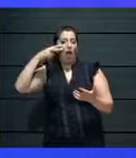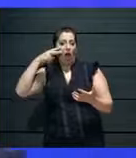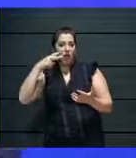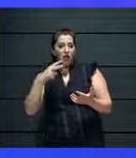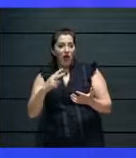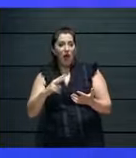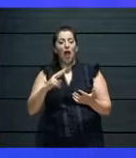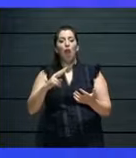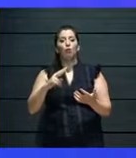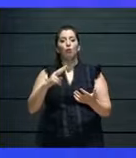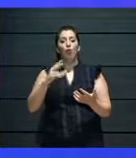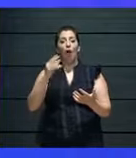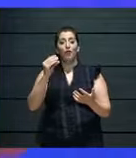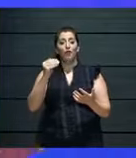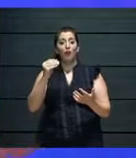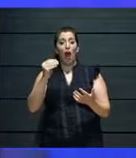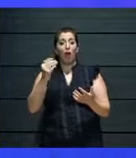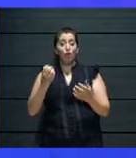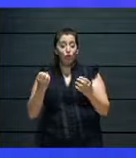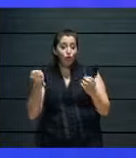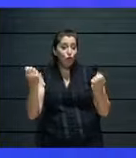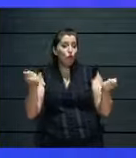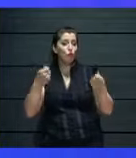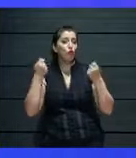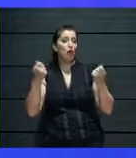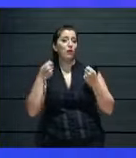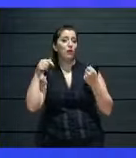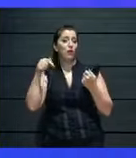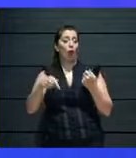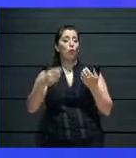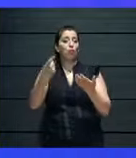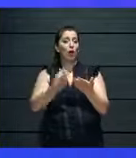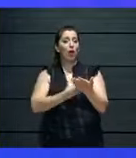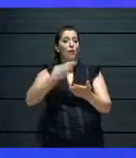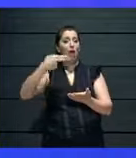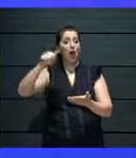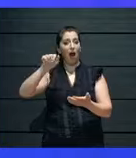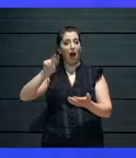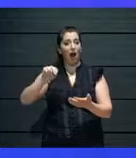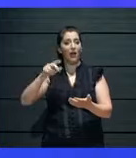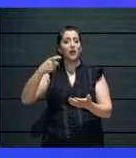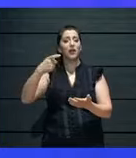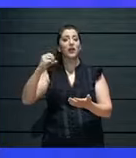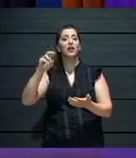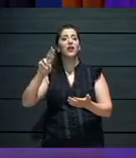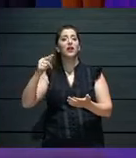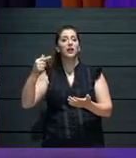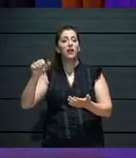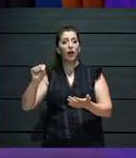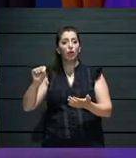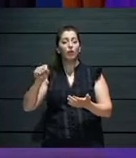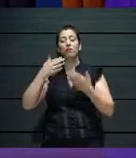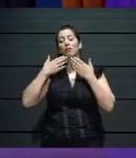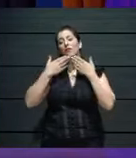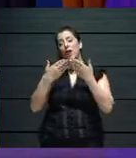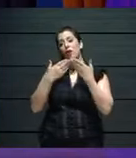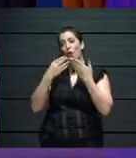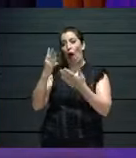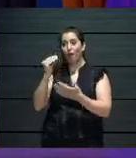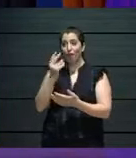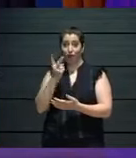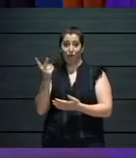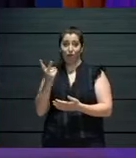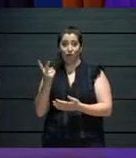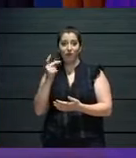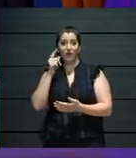I would like to take the opportunity. Thank you, Elaine, and, um, also, Steph, but thank you, Elaine. I remember ourselves,